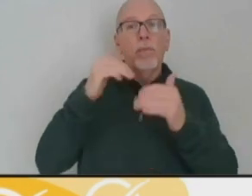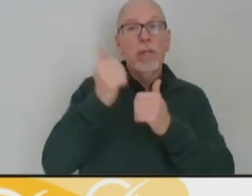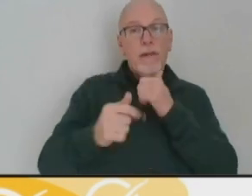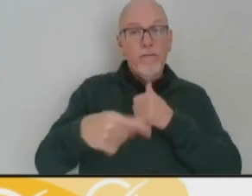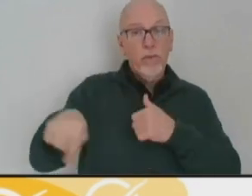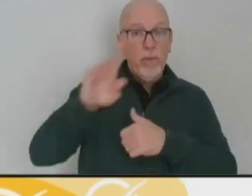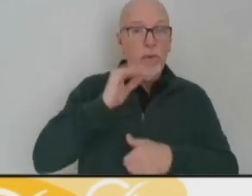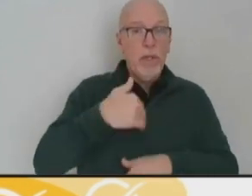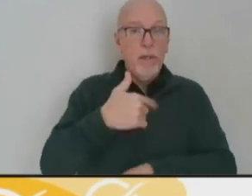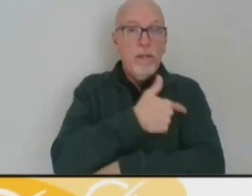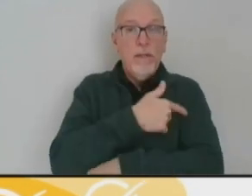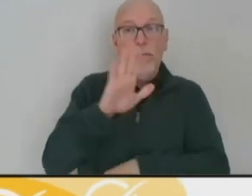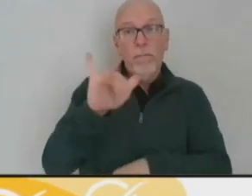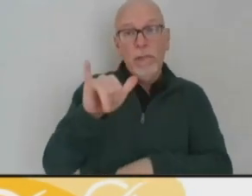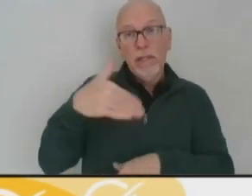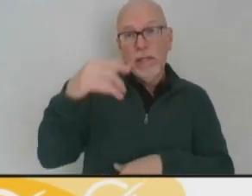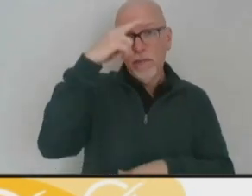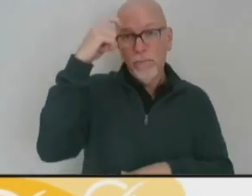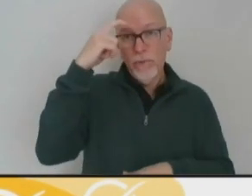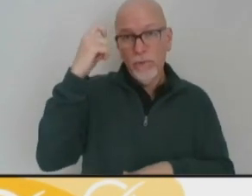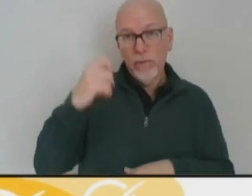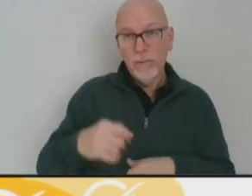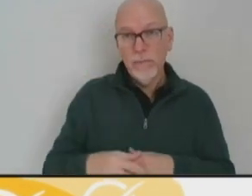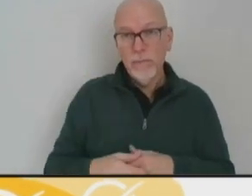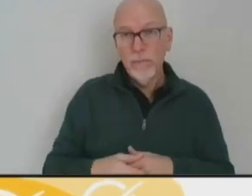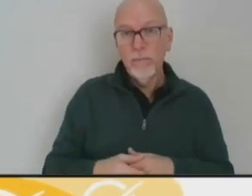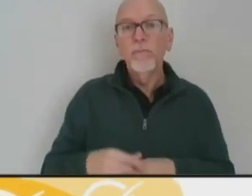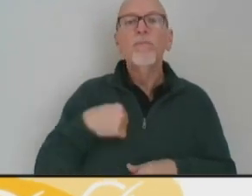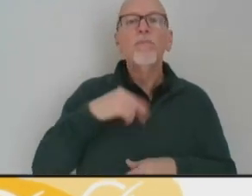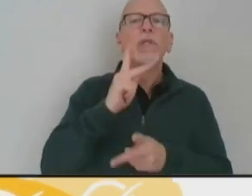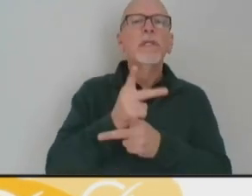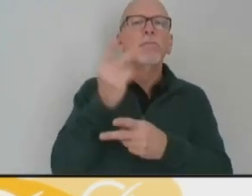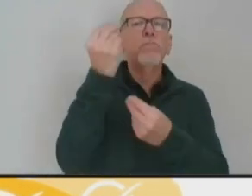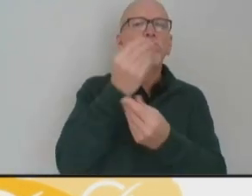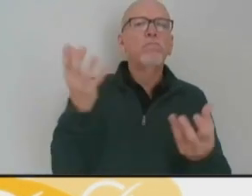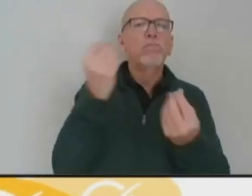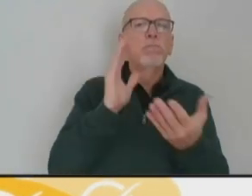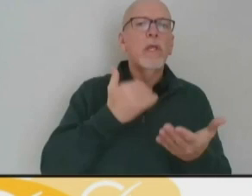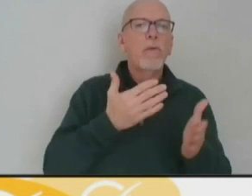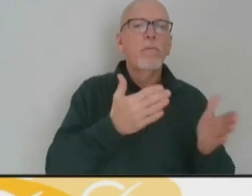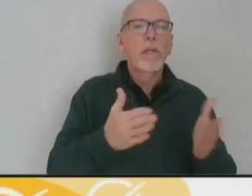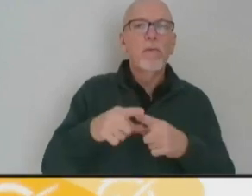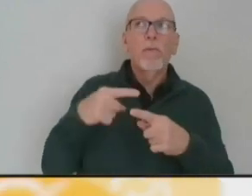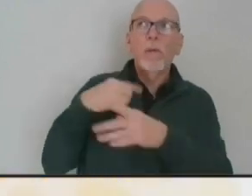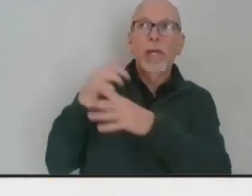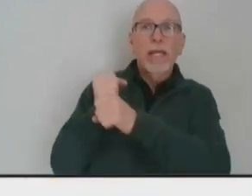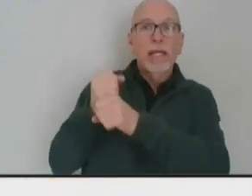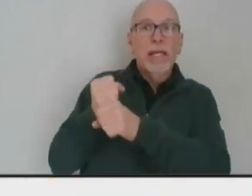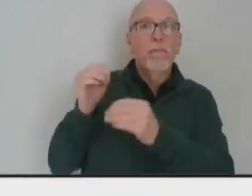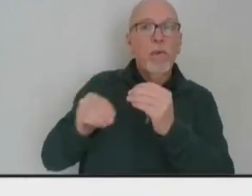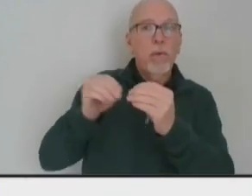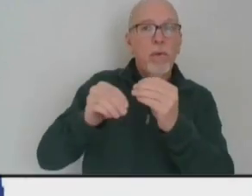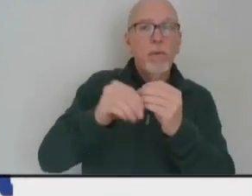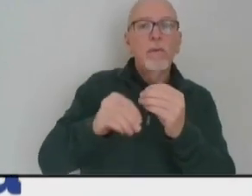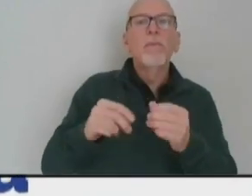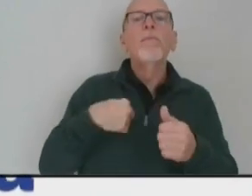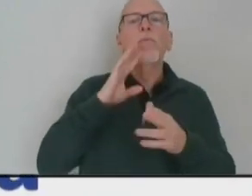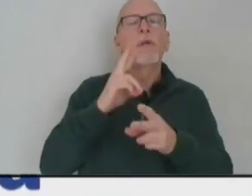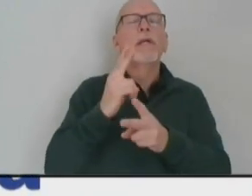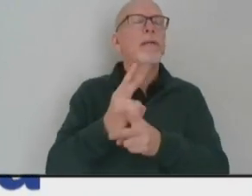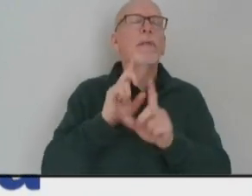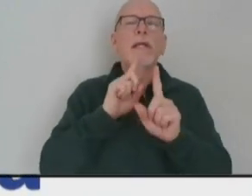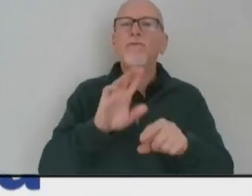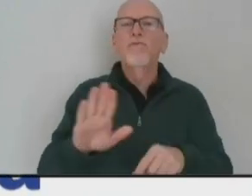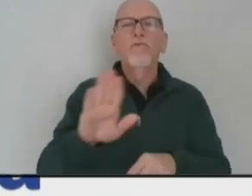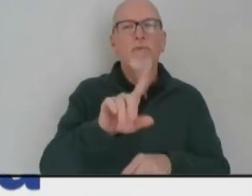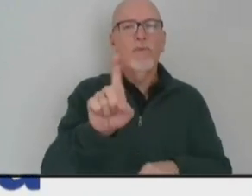vaccinated by next summer. We will keep you updated on our distribution plan as we receive more vaccines. And in the meantime, we'll keep answering your questions.